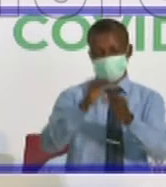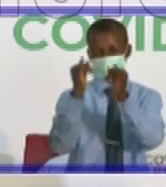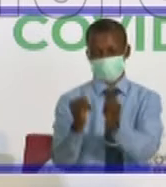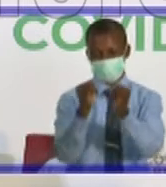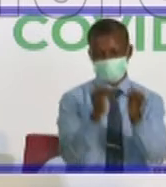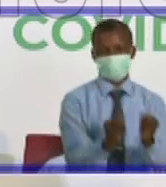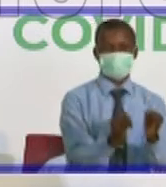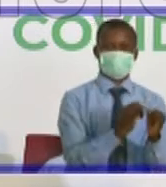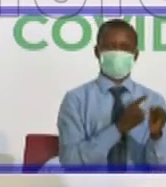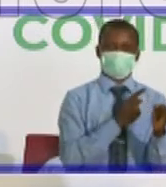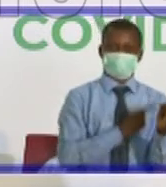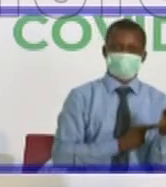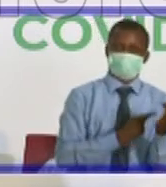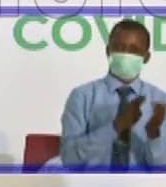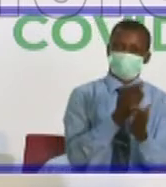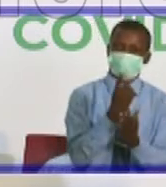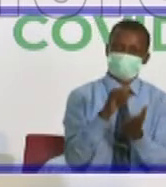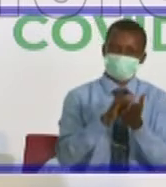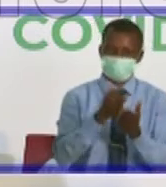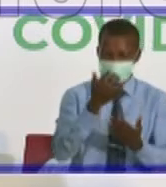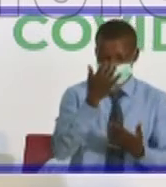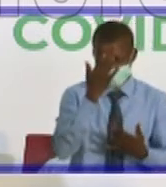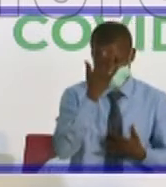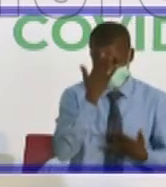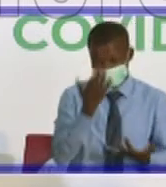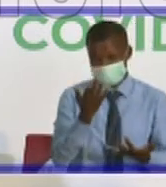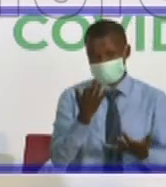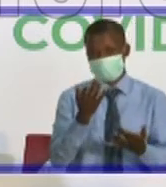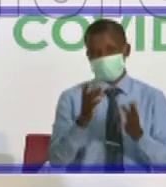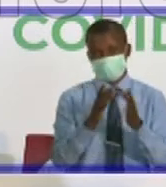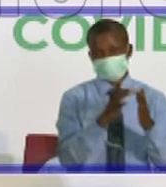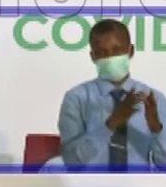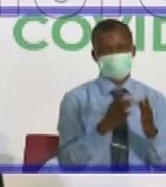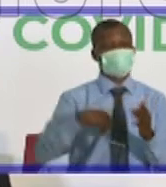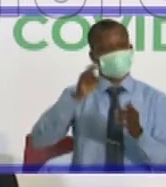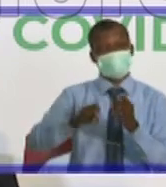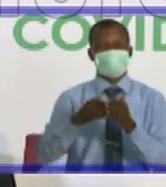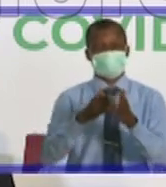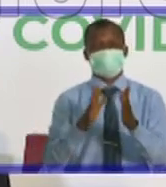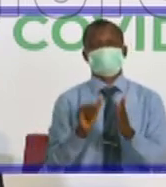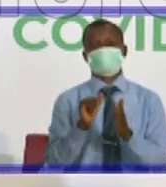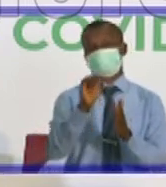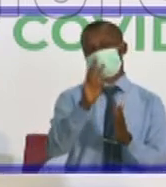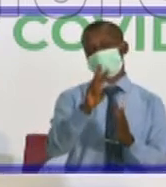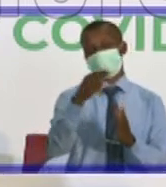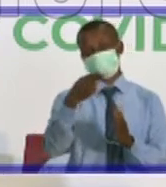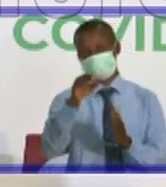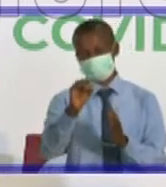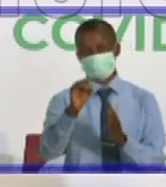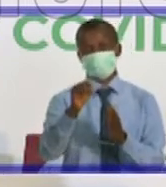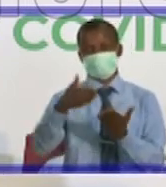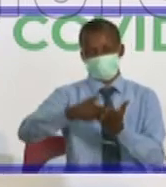ones that are themselves infected, which led to the WHO issuing new clinical guidelines. We then